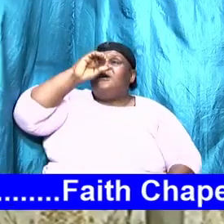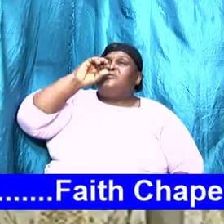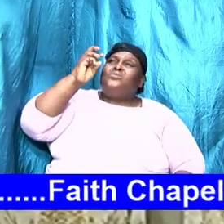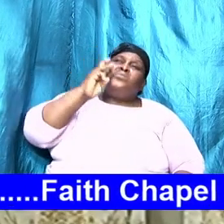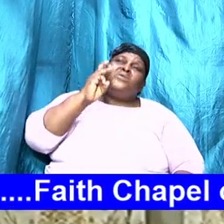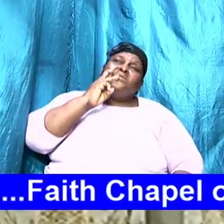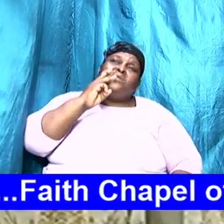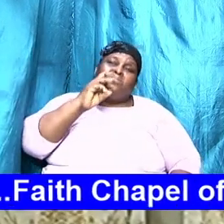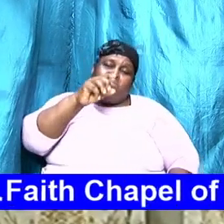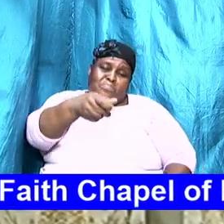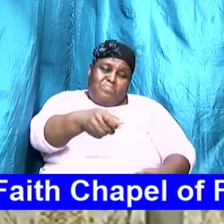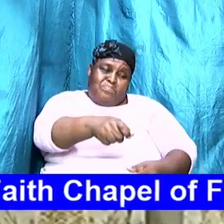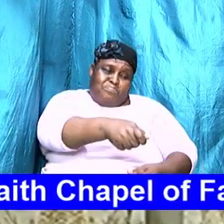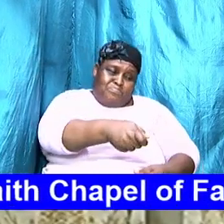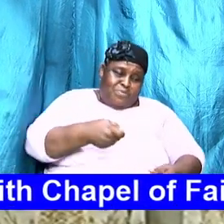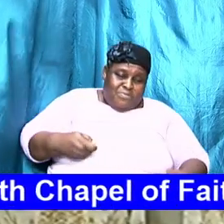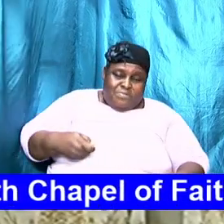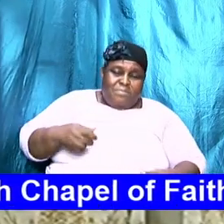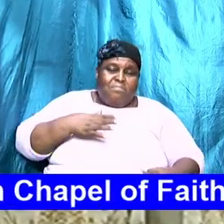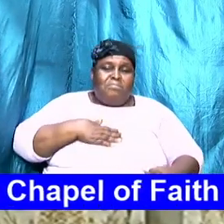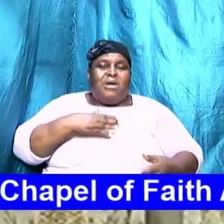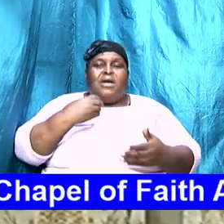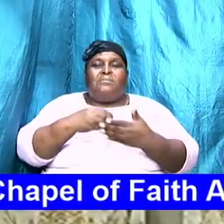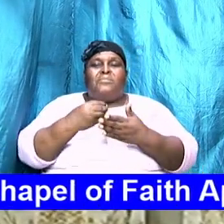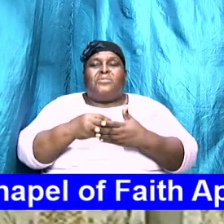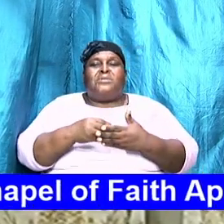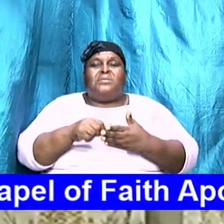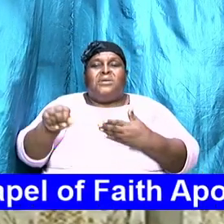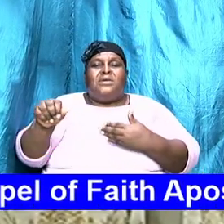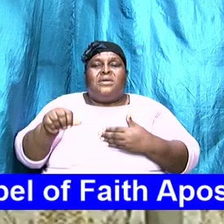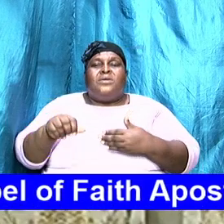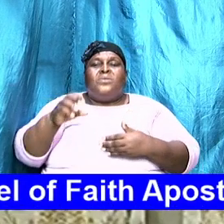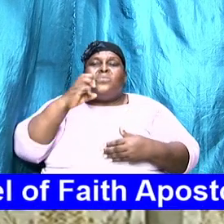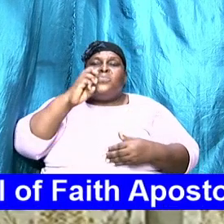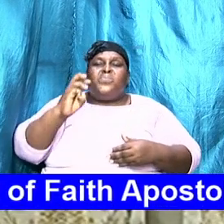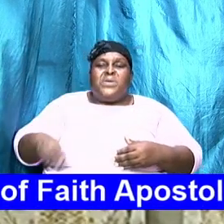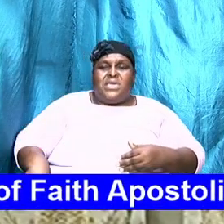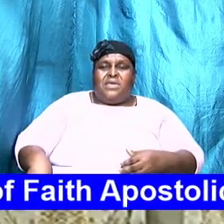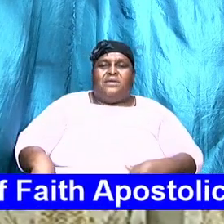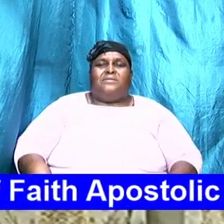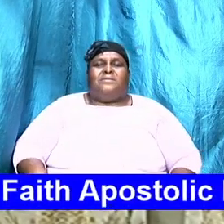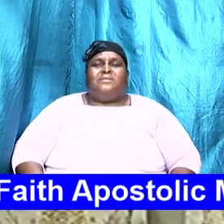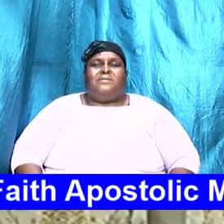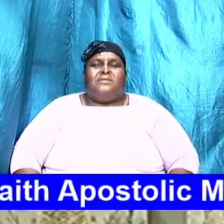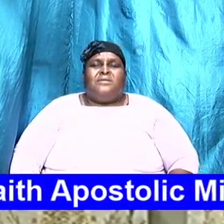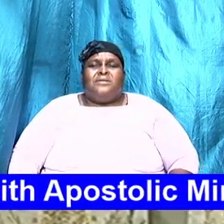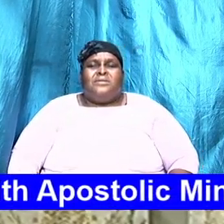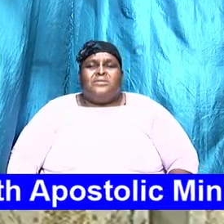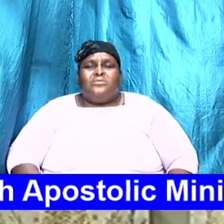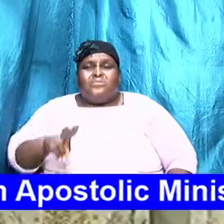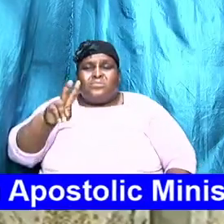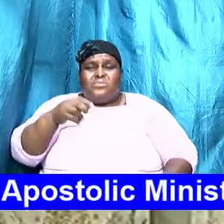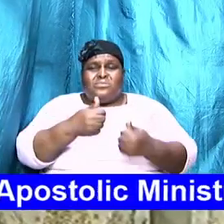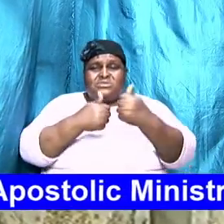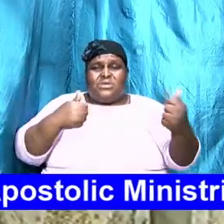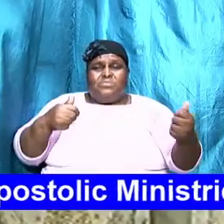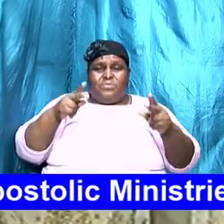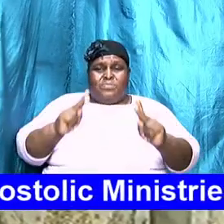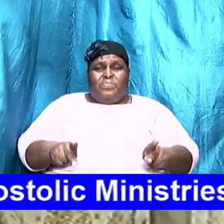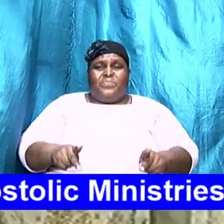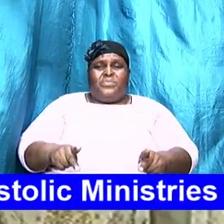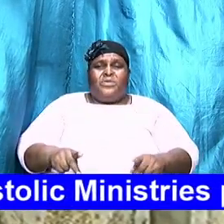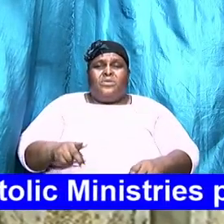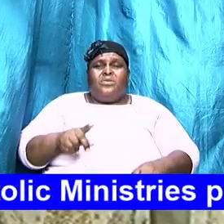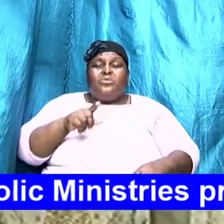my money buy it that is wickedness that is divisiveness that is two separate people you are